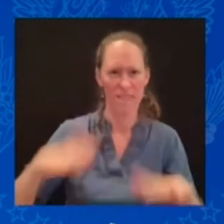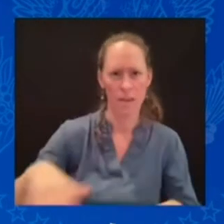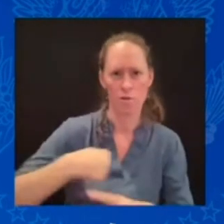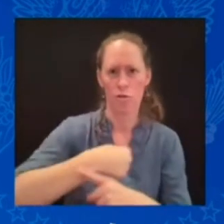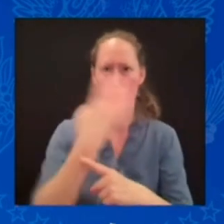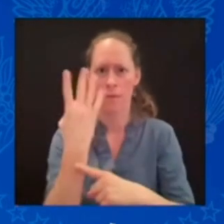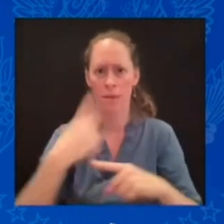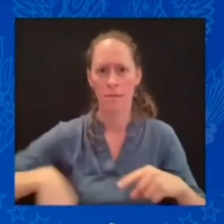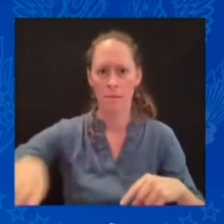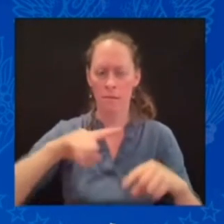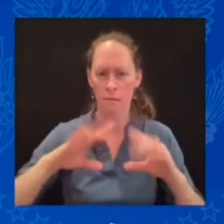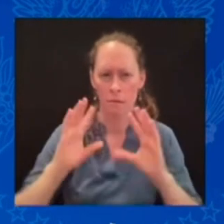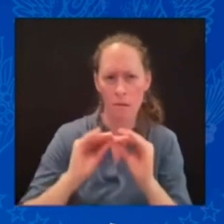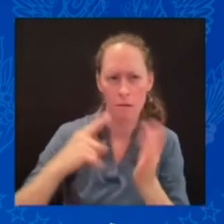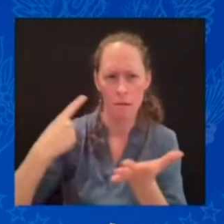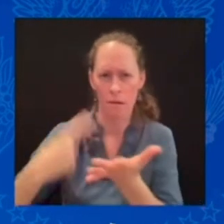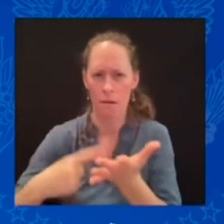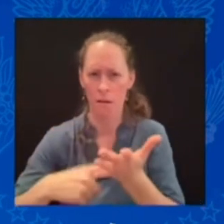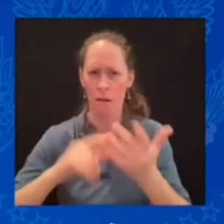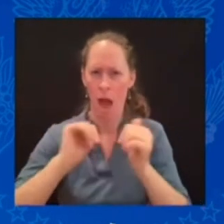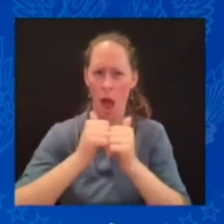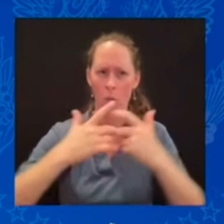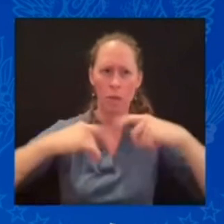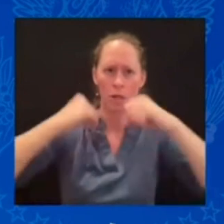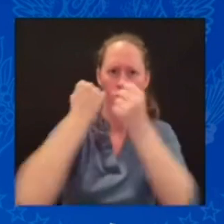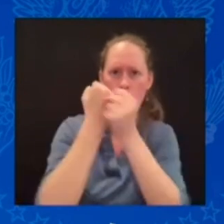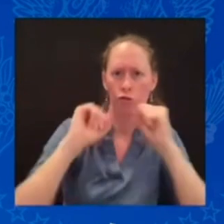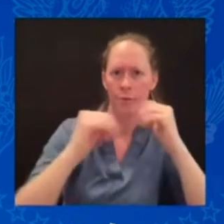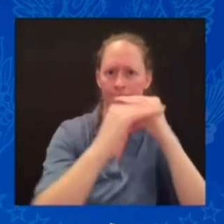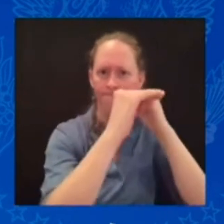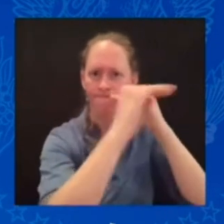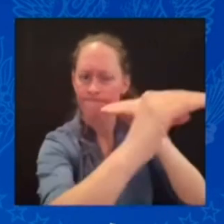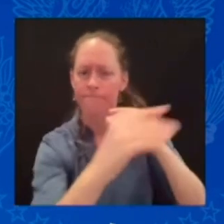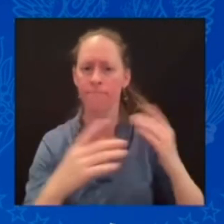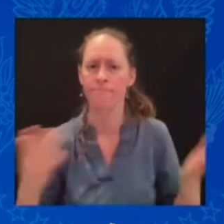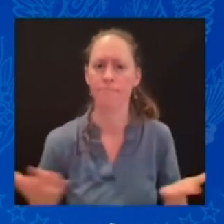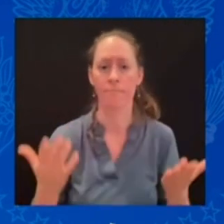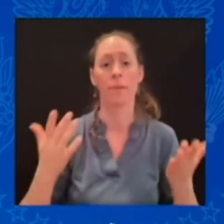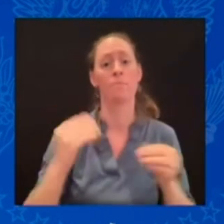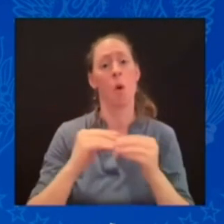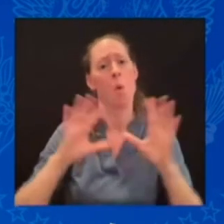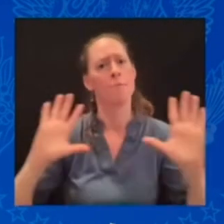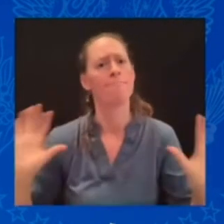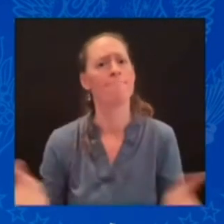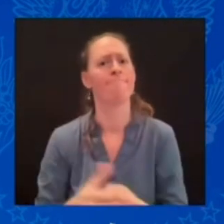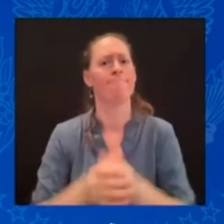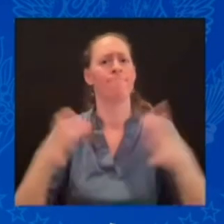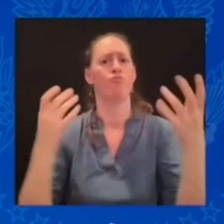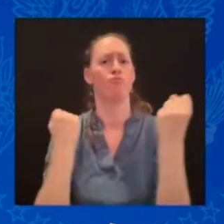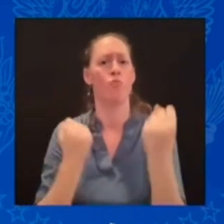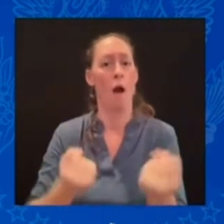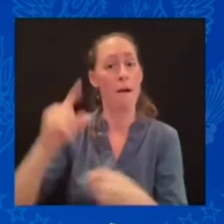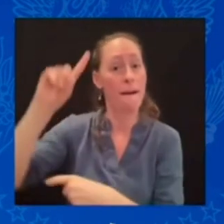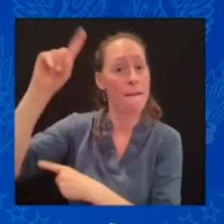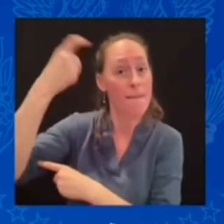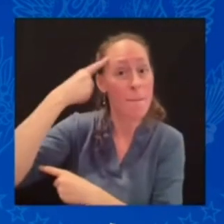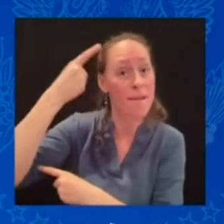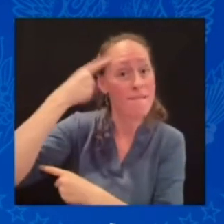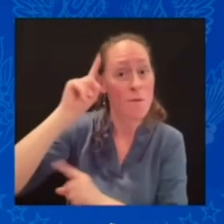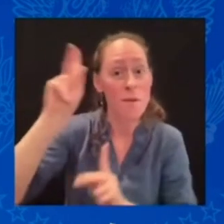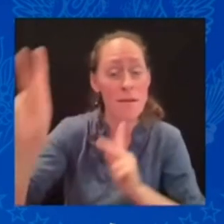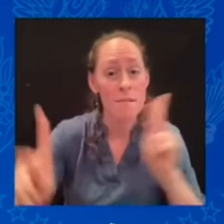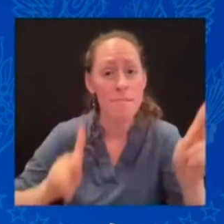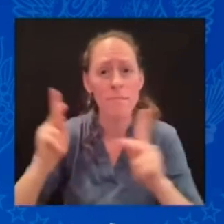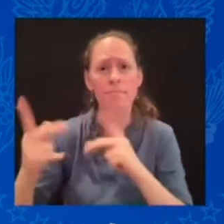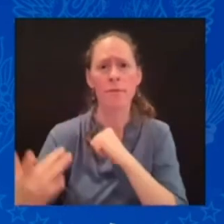security, to promote democratic values, and to pioneer the technologies of the future from quantum computing to advanced